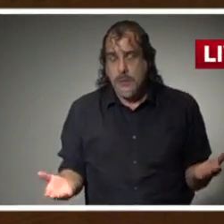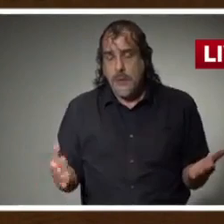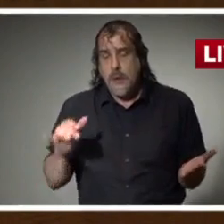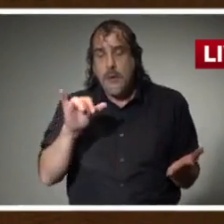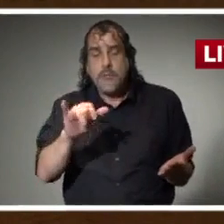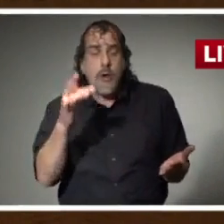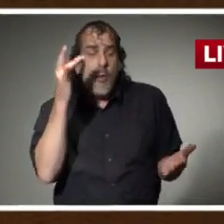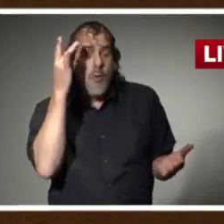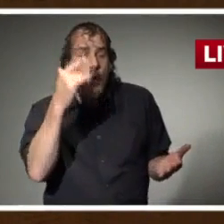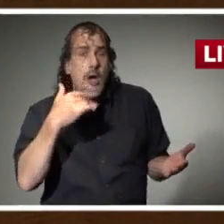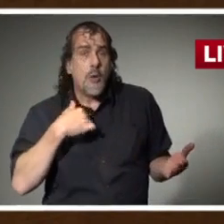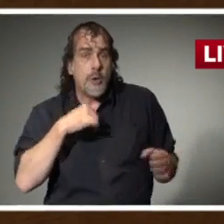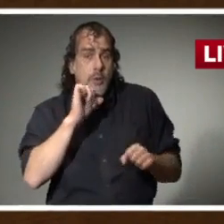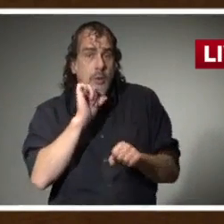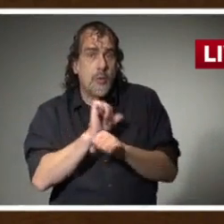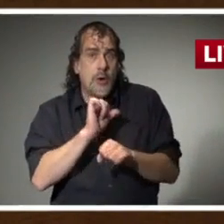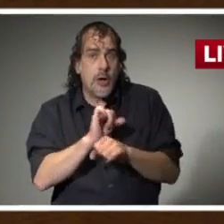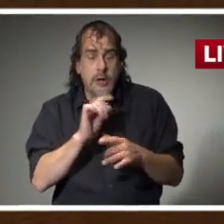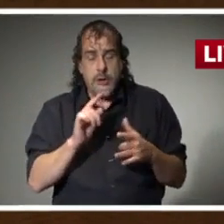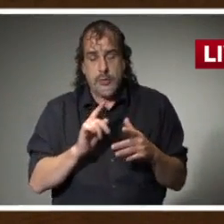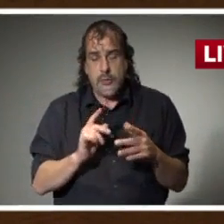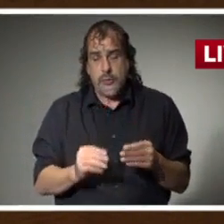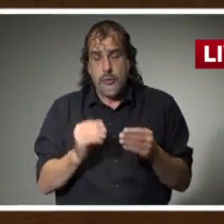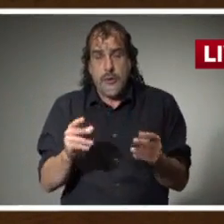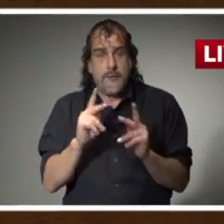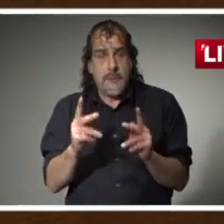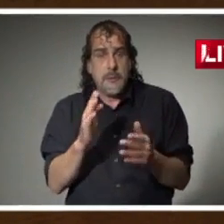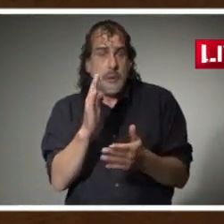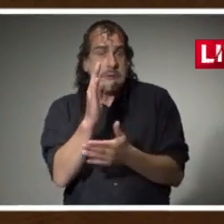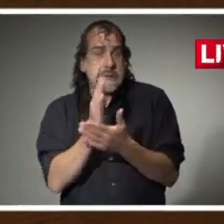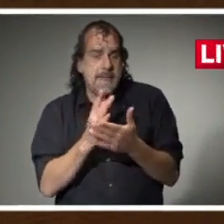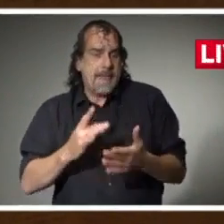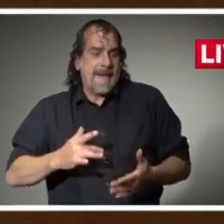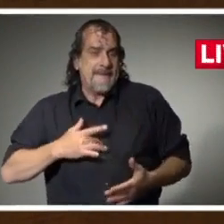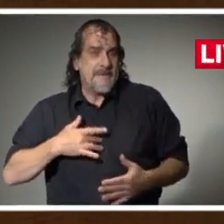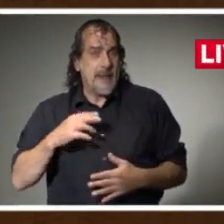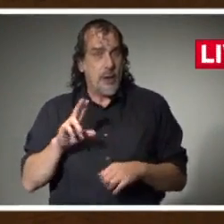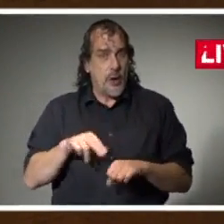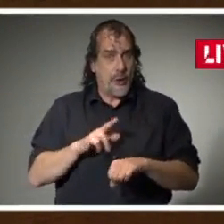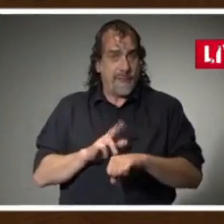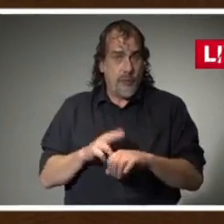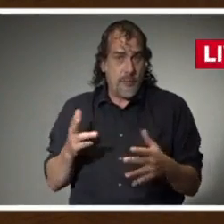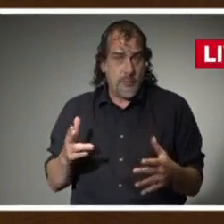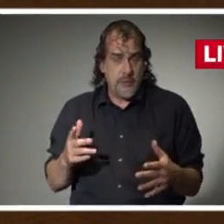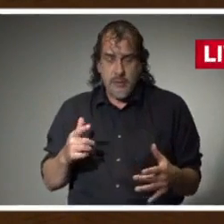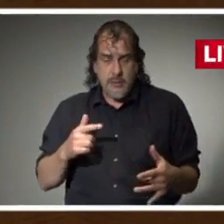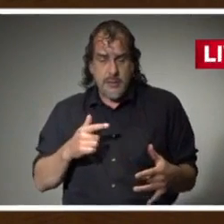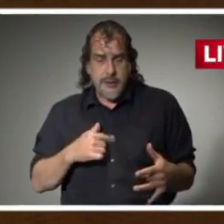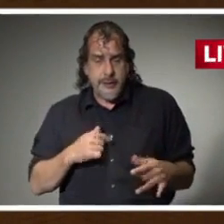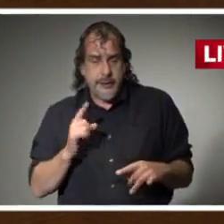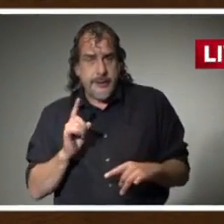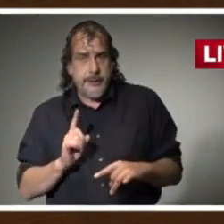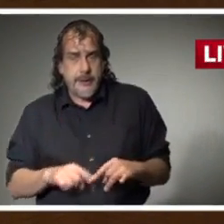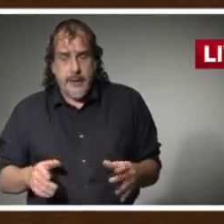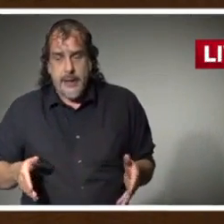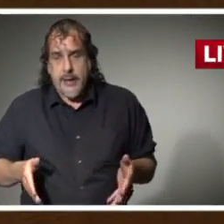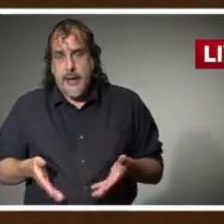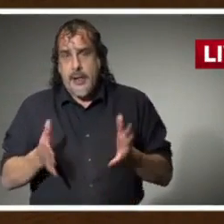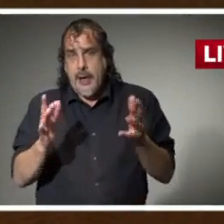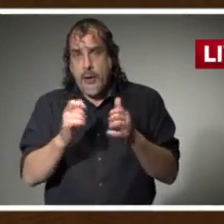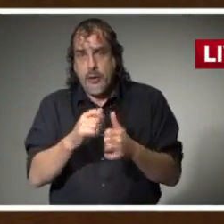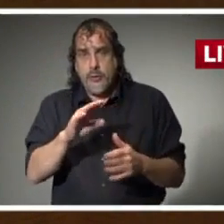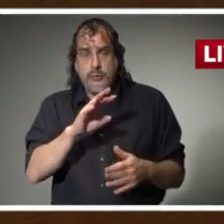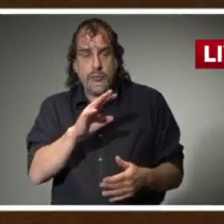to give people some semblance of normalcy. I cannot allow you to lose morale